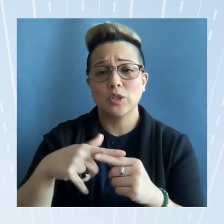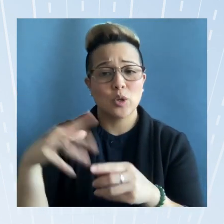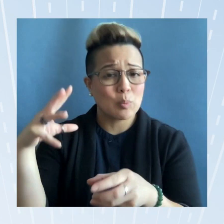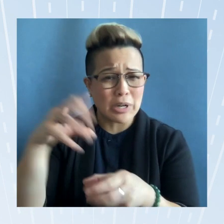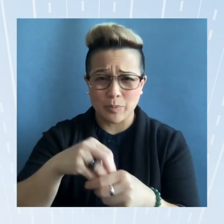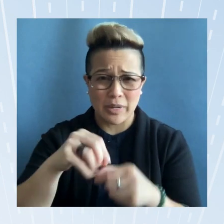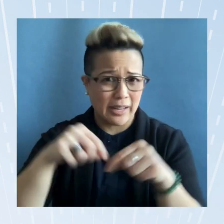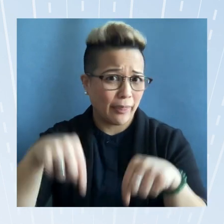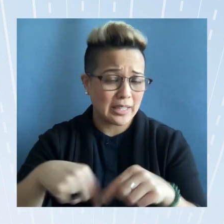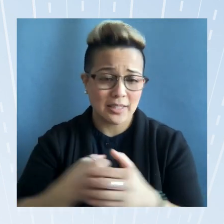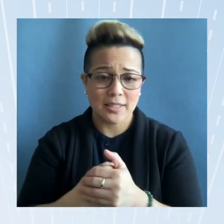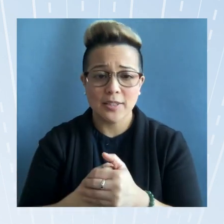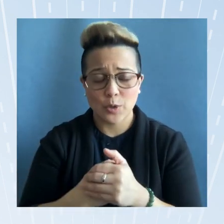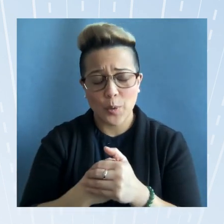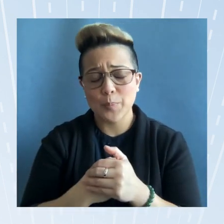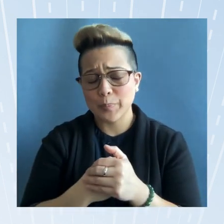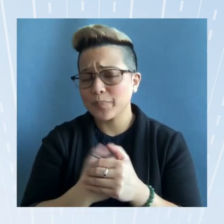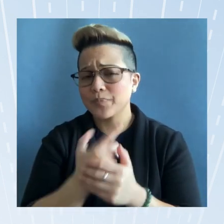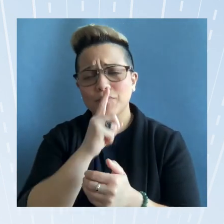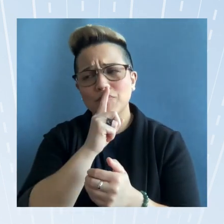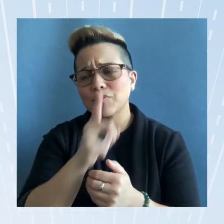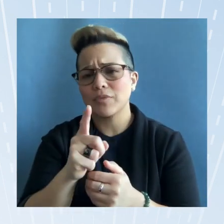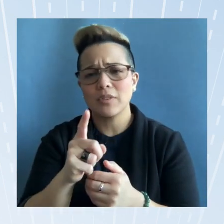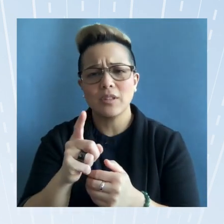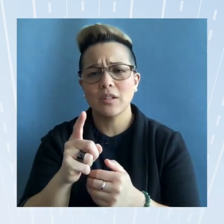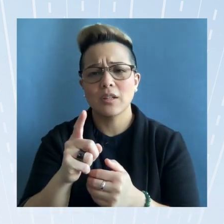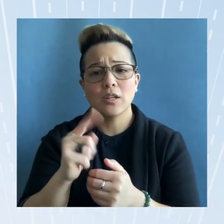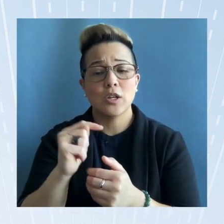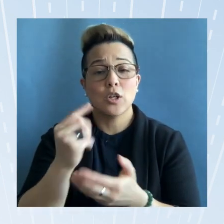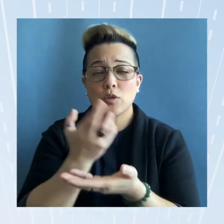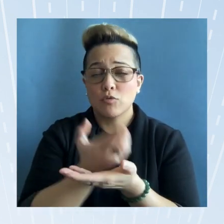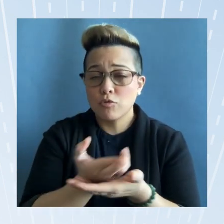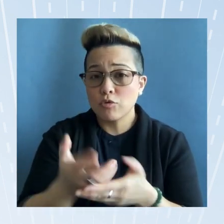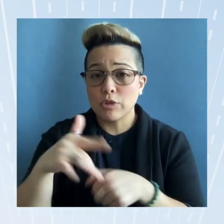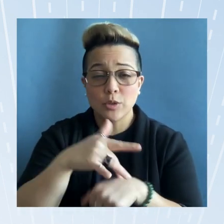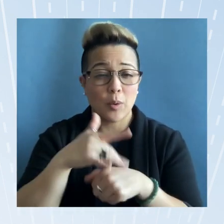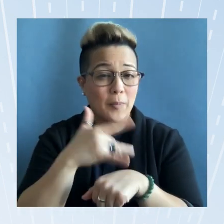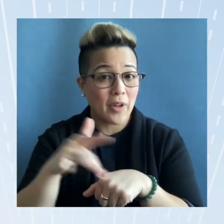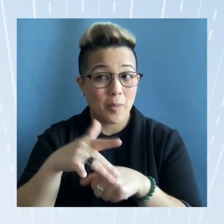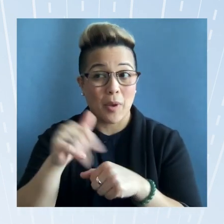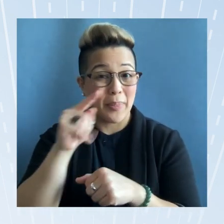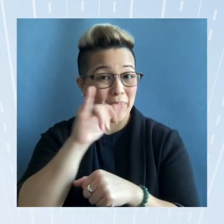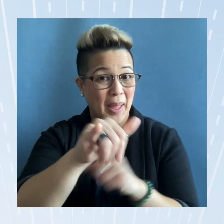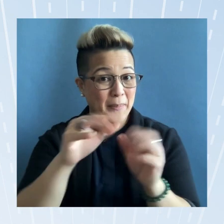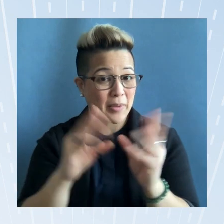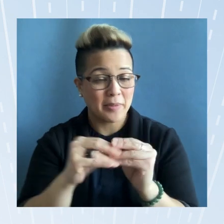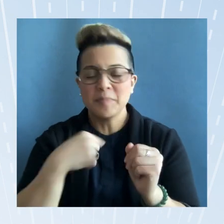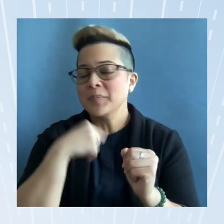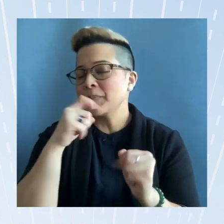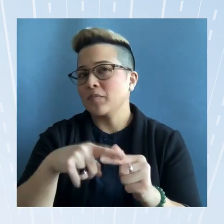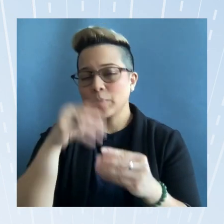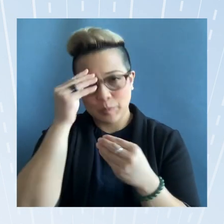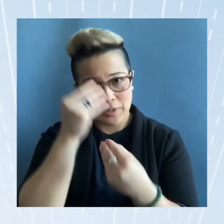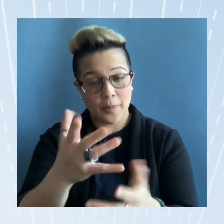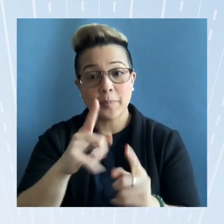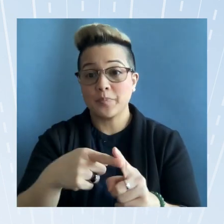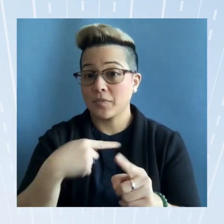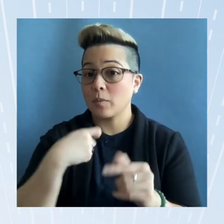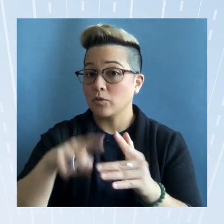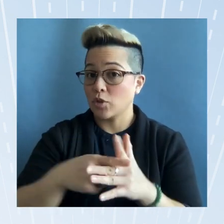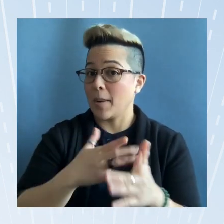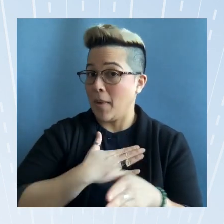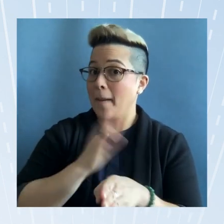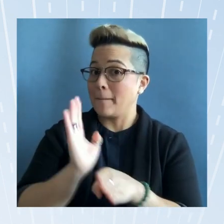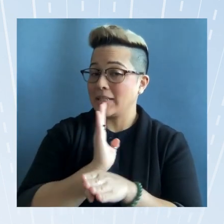in this so it's really what the resources available at that meeting i have to tell you when i was starting my business